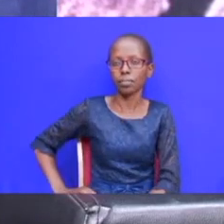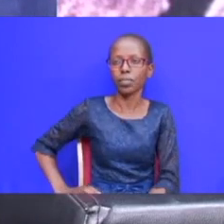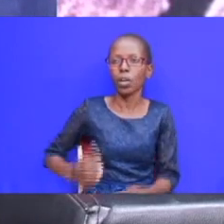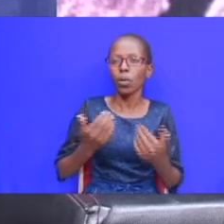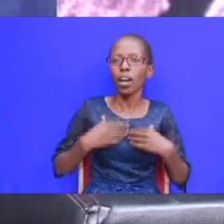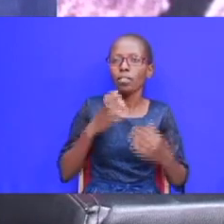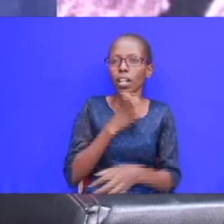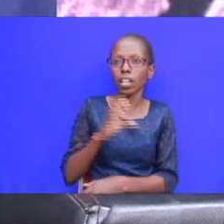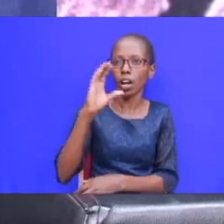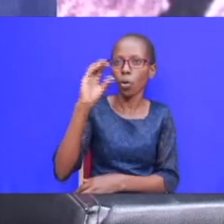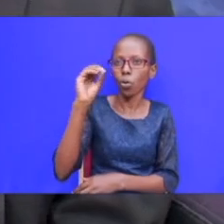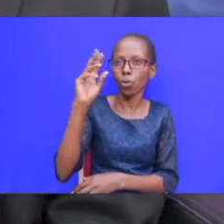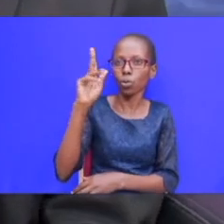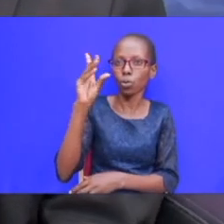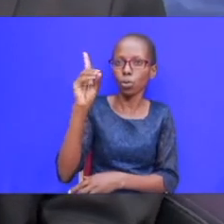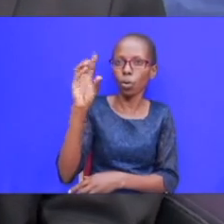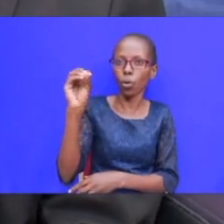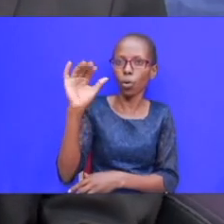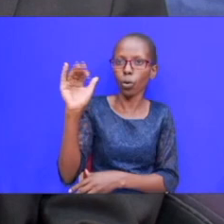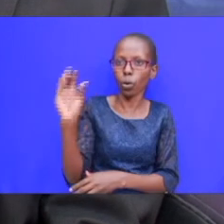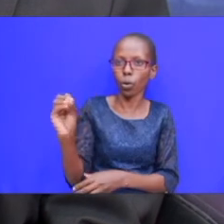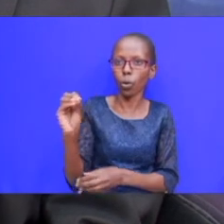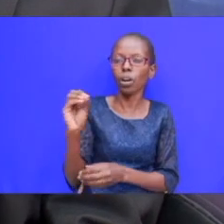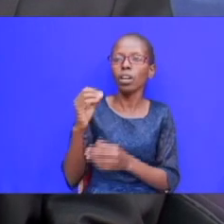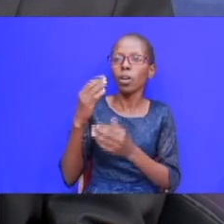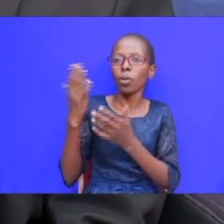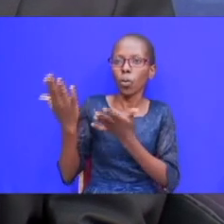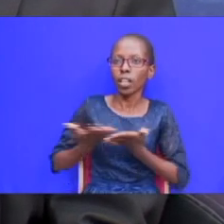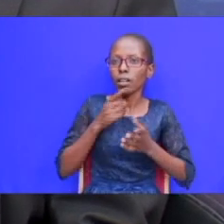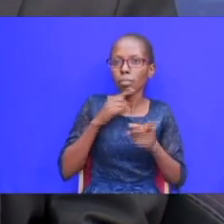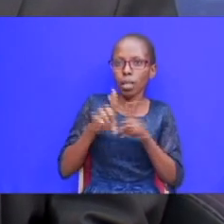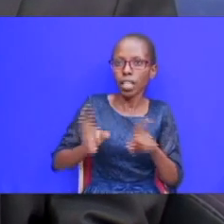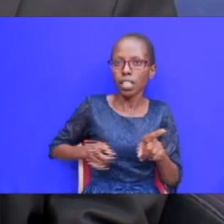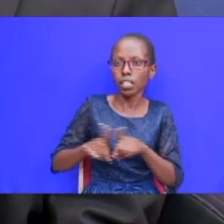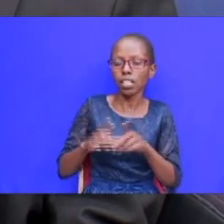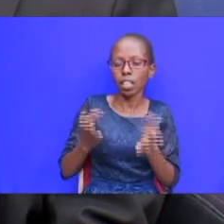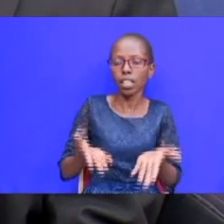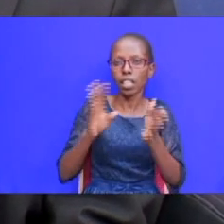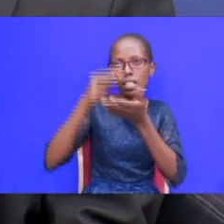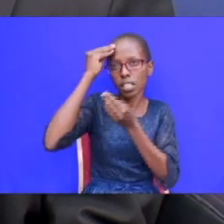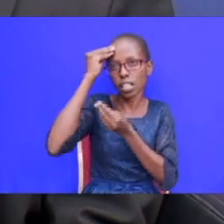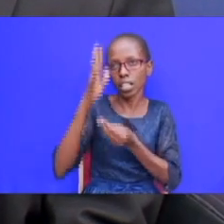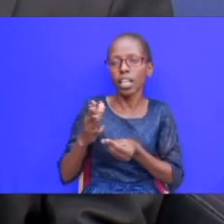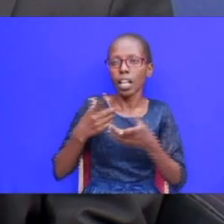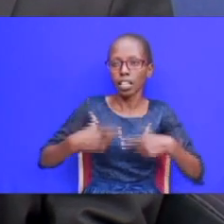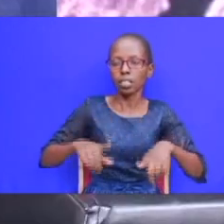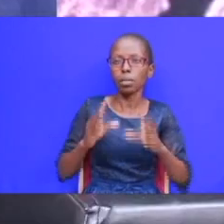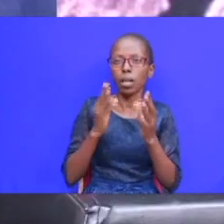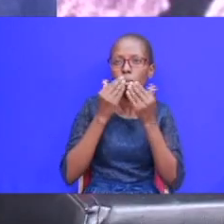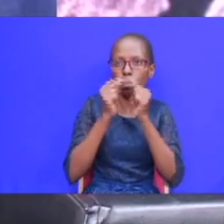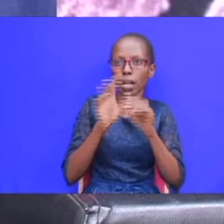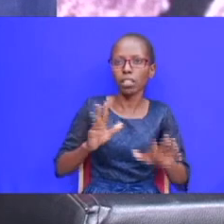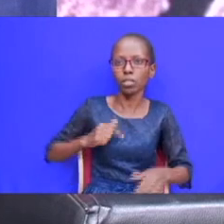do you welcome brothers and sisters to this study and let us be blessed together amen